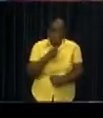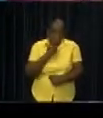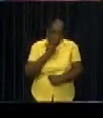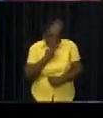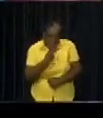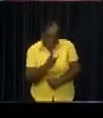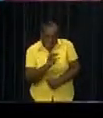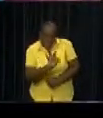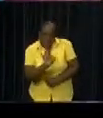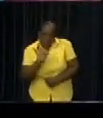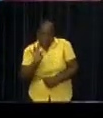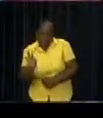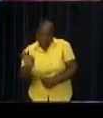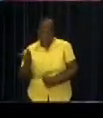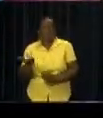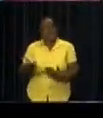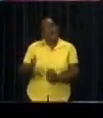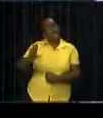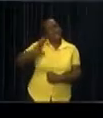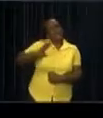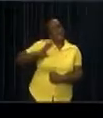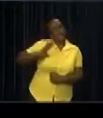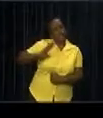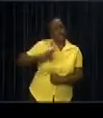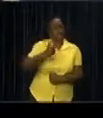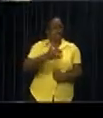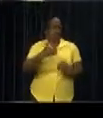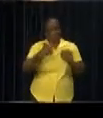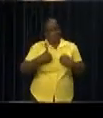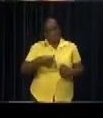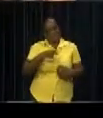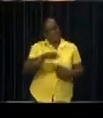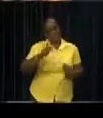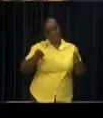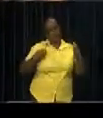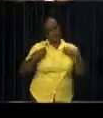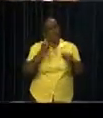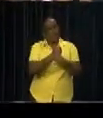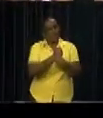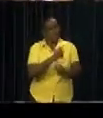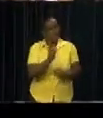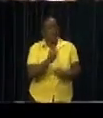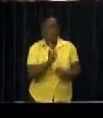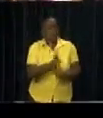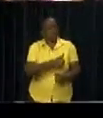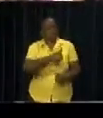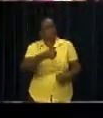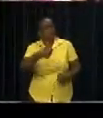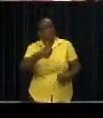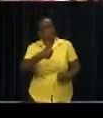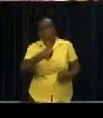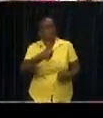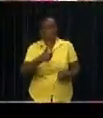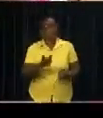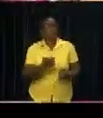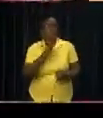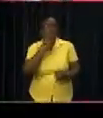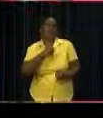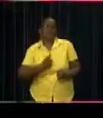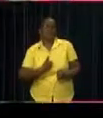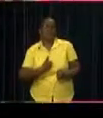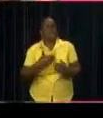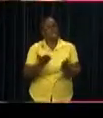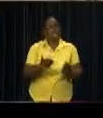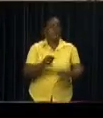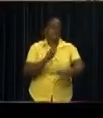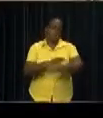dissatisfied with the sales figures. Some stores have even adjusted their opening hours to better manage the crowd and to better